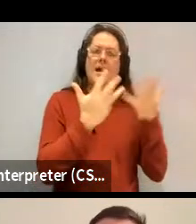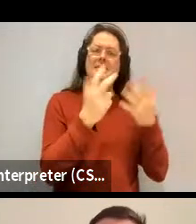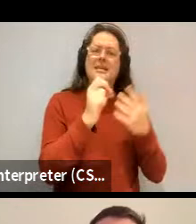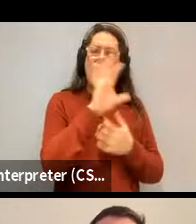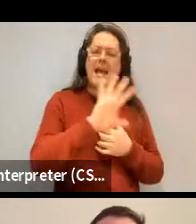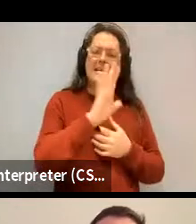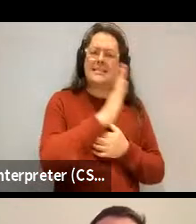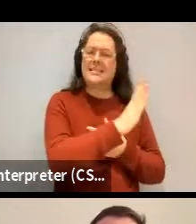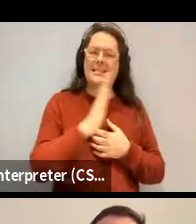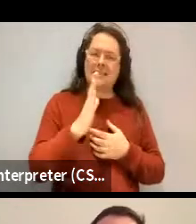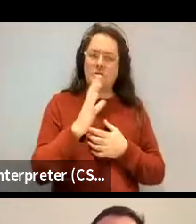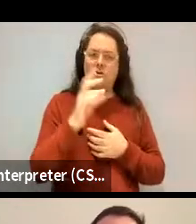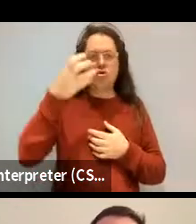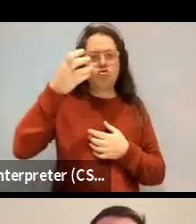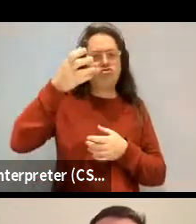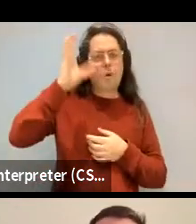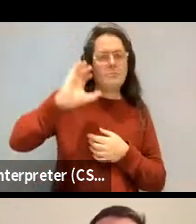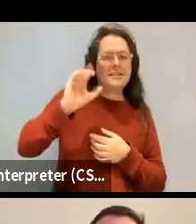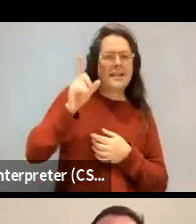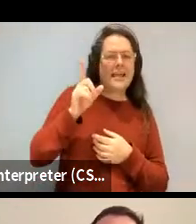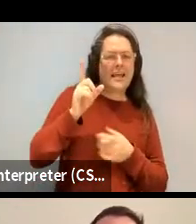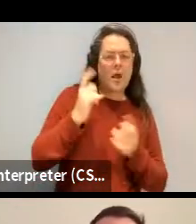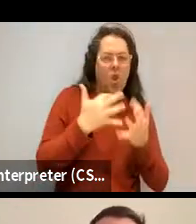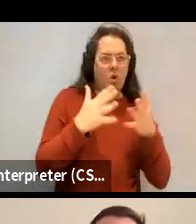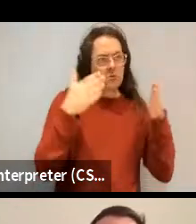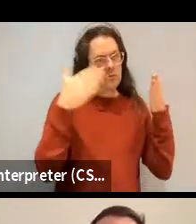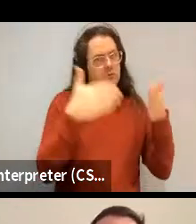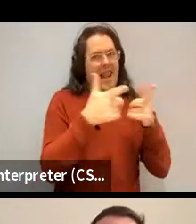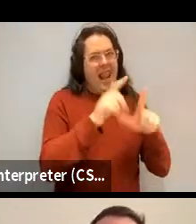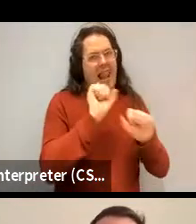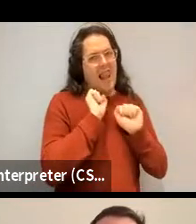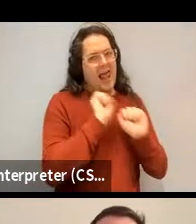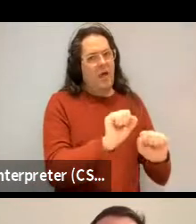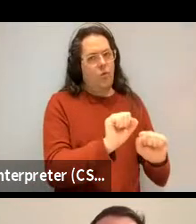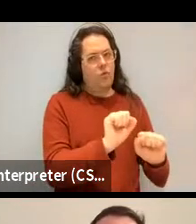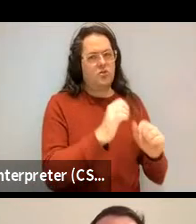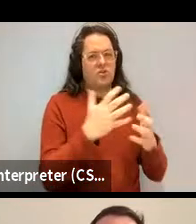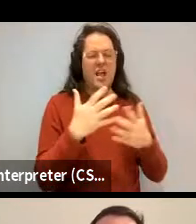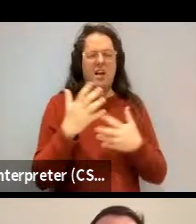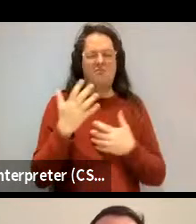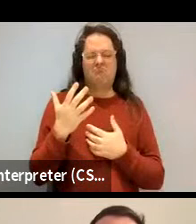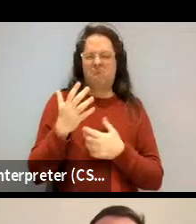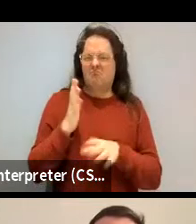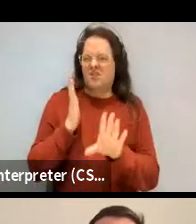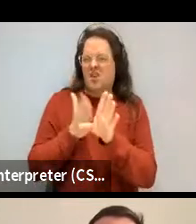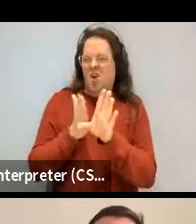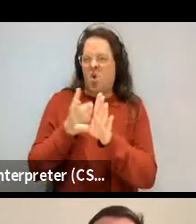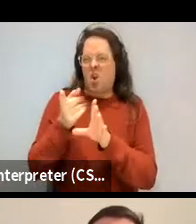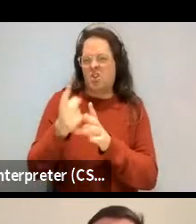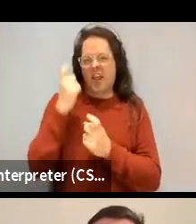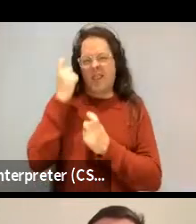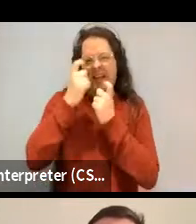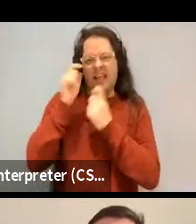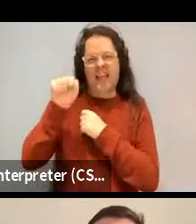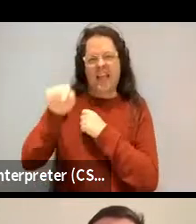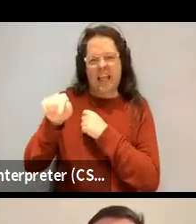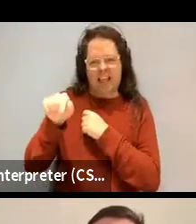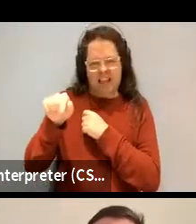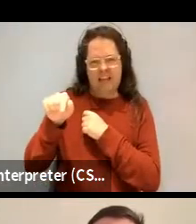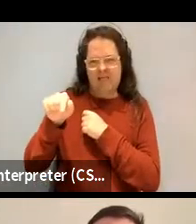Chomsky and stuff. I think it is now. I think like, you know, there's a sort of set of questions about how to do that. But I don't want to take over your time.